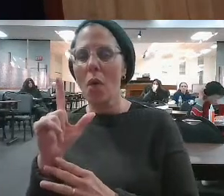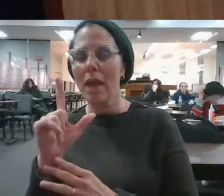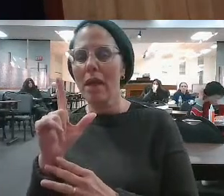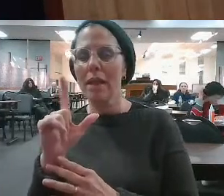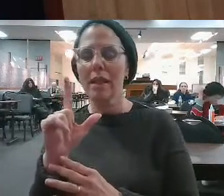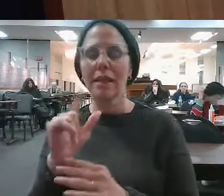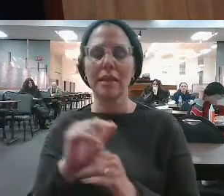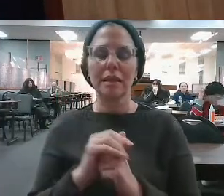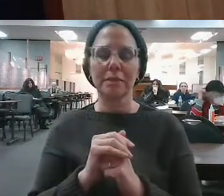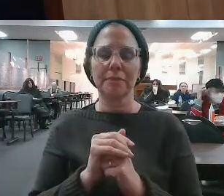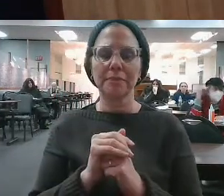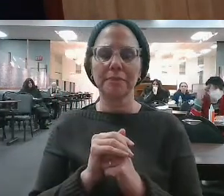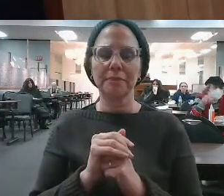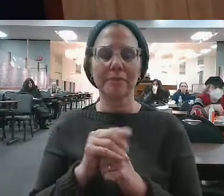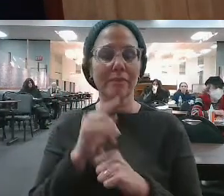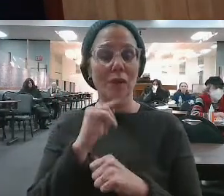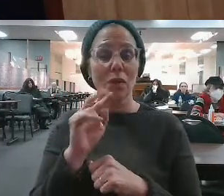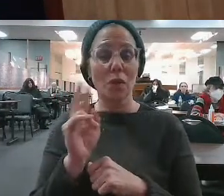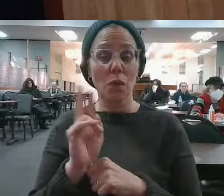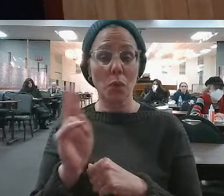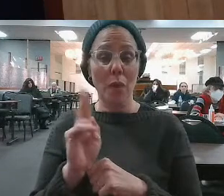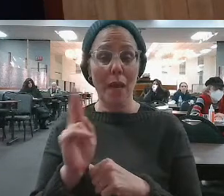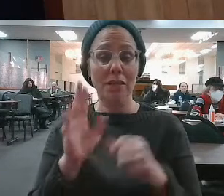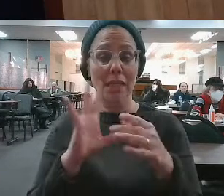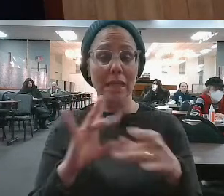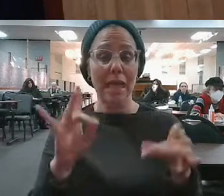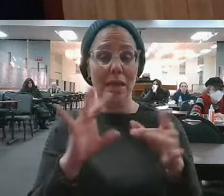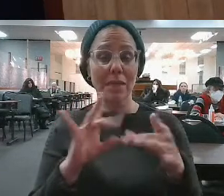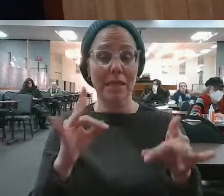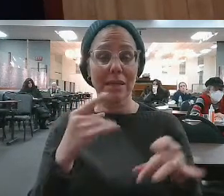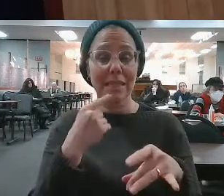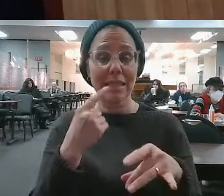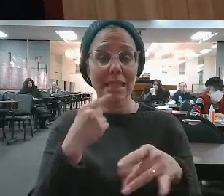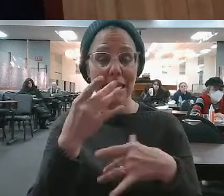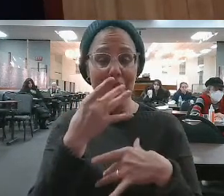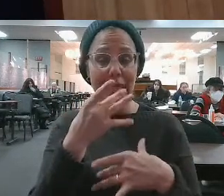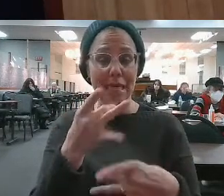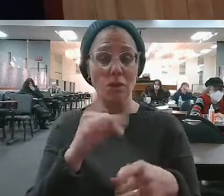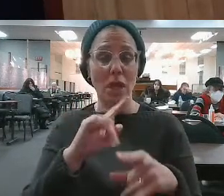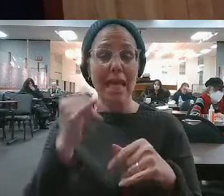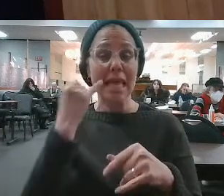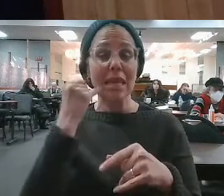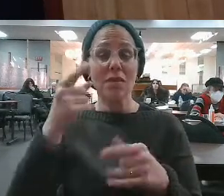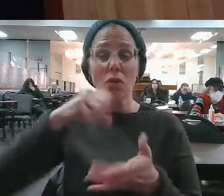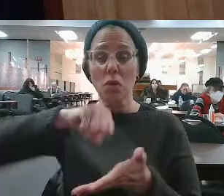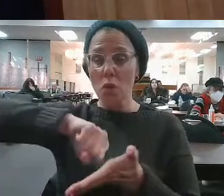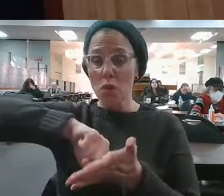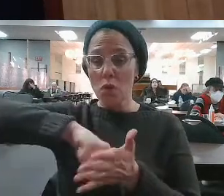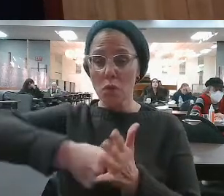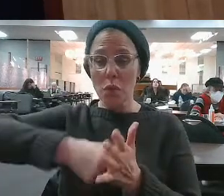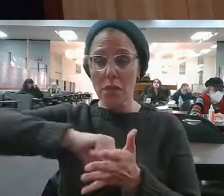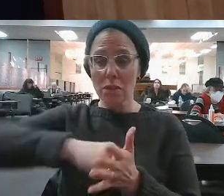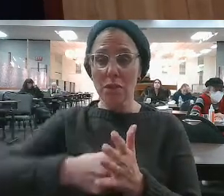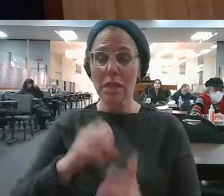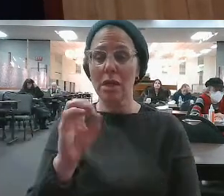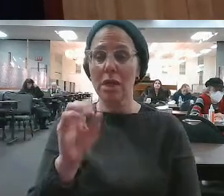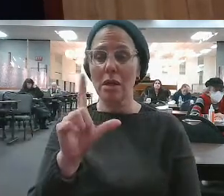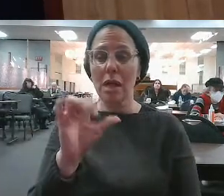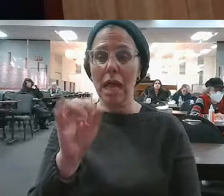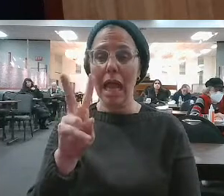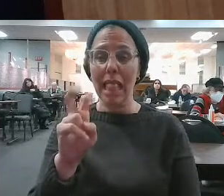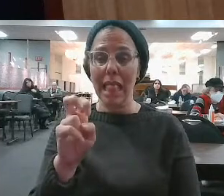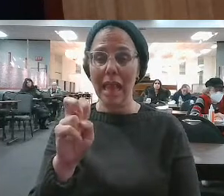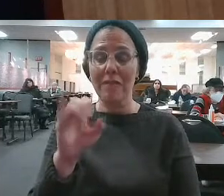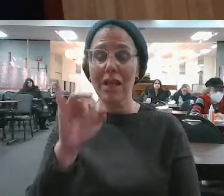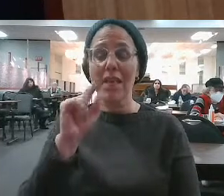olive oil. Remember, again, Rashi points out over here something very interesting, that when you crush olives, the first oil that comes out, that's